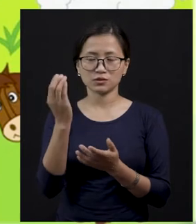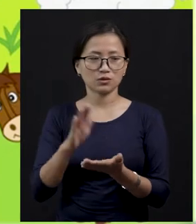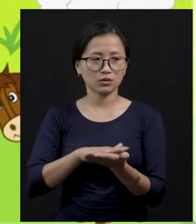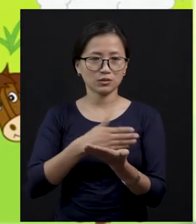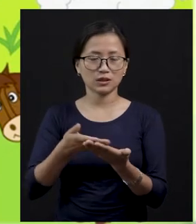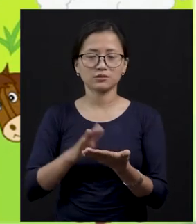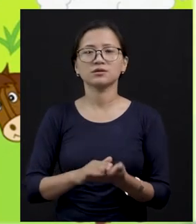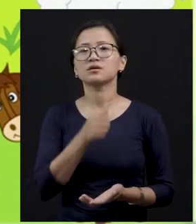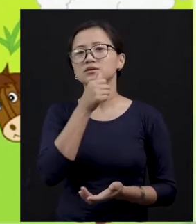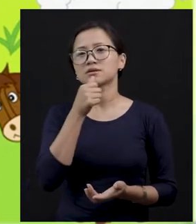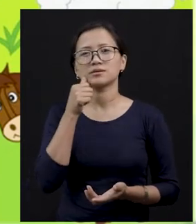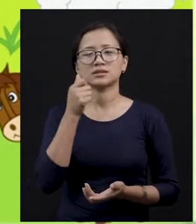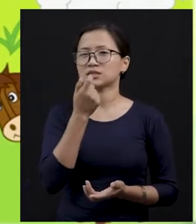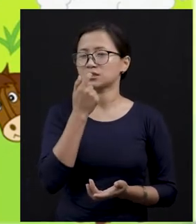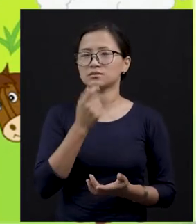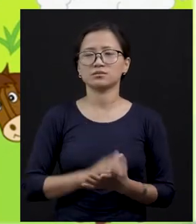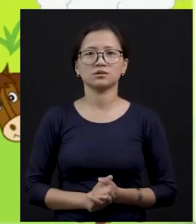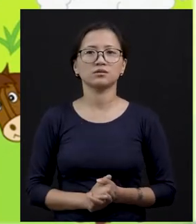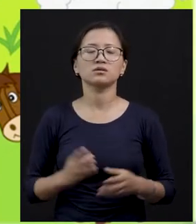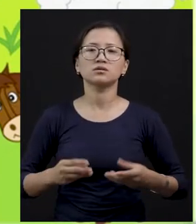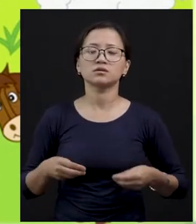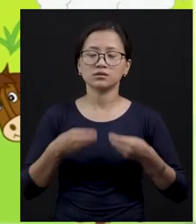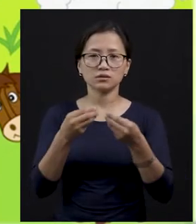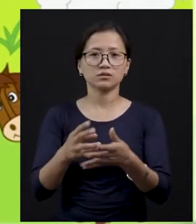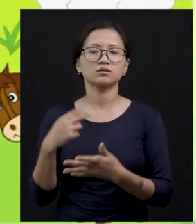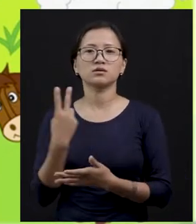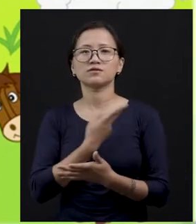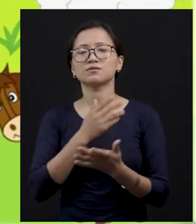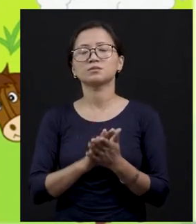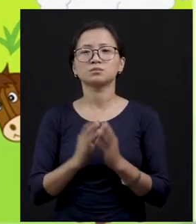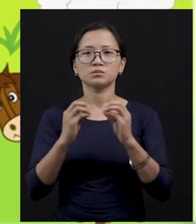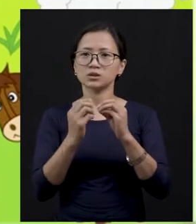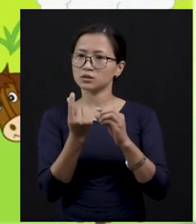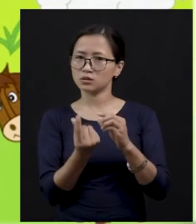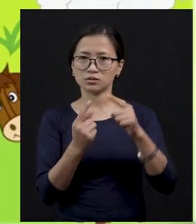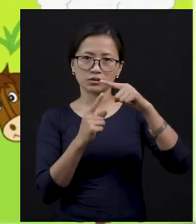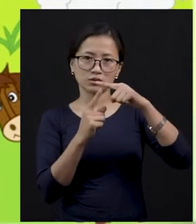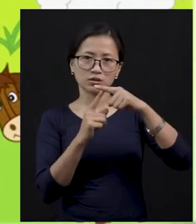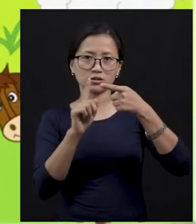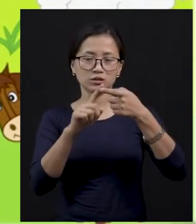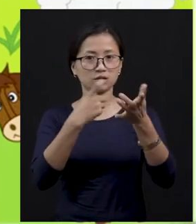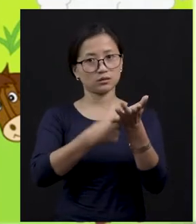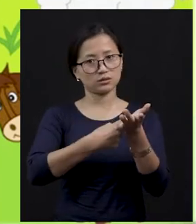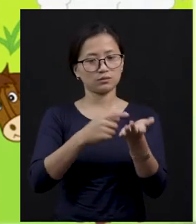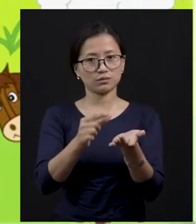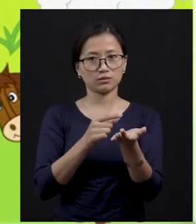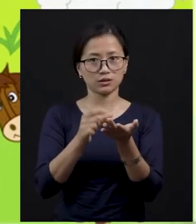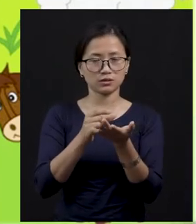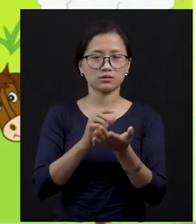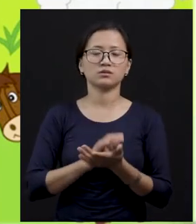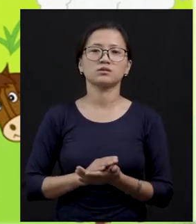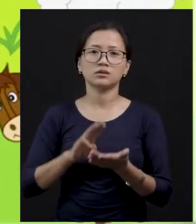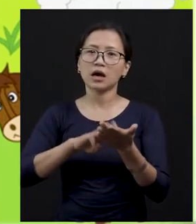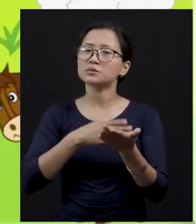which of these animals gives us butter? Butter, a mool butter that you eat, right?